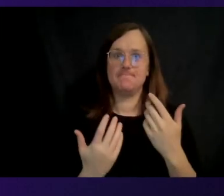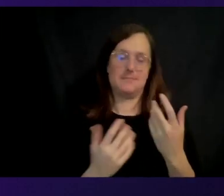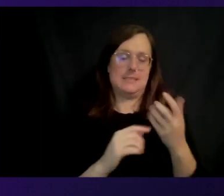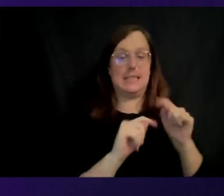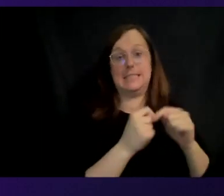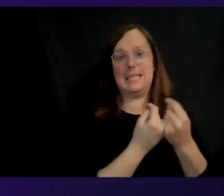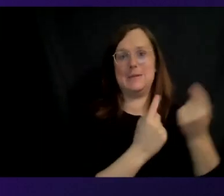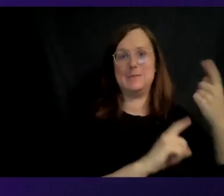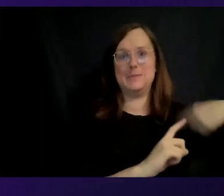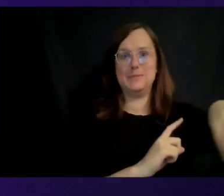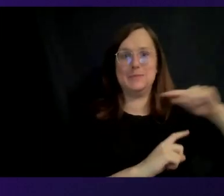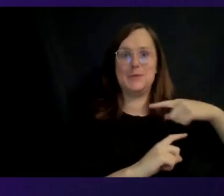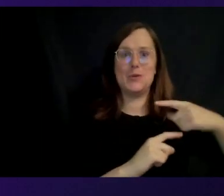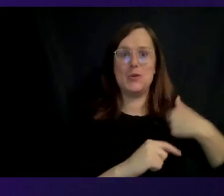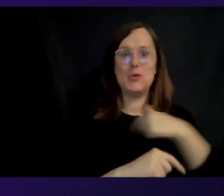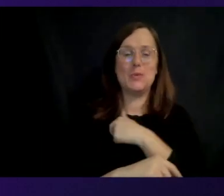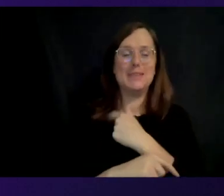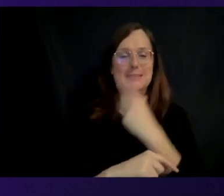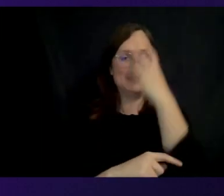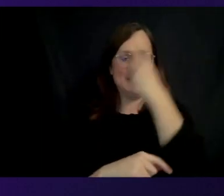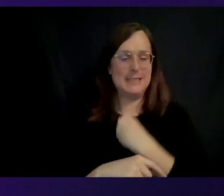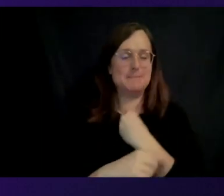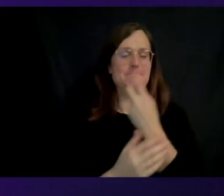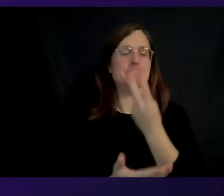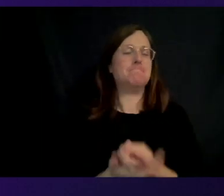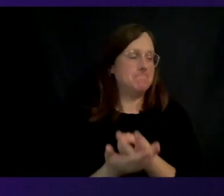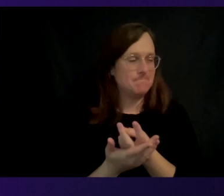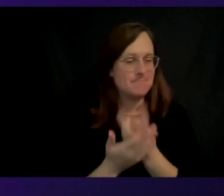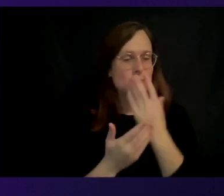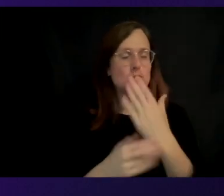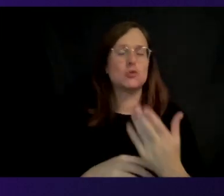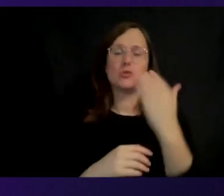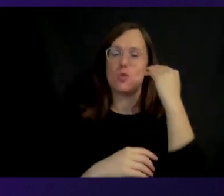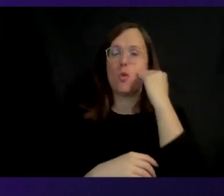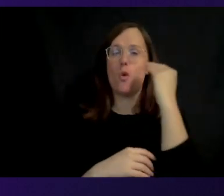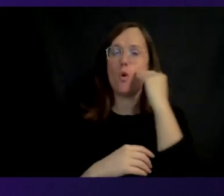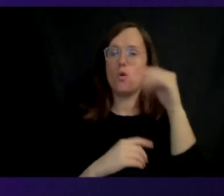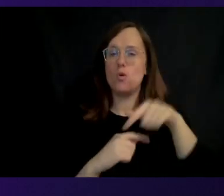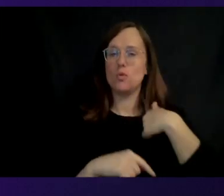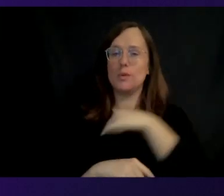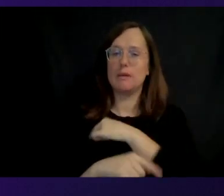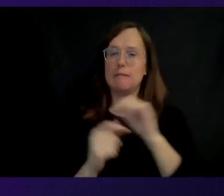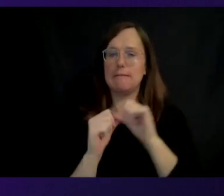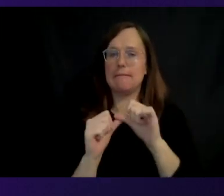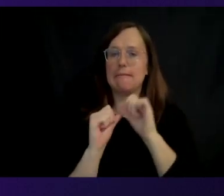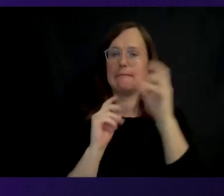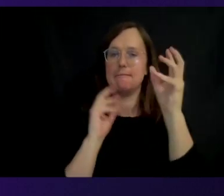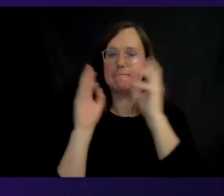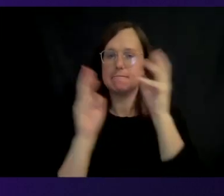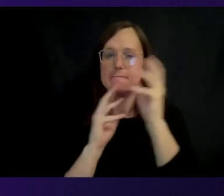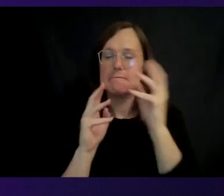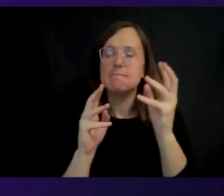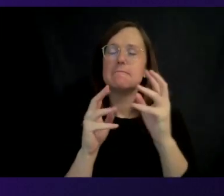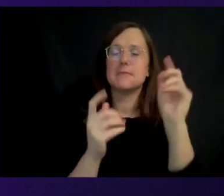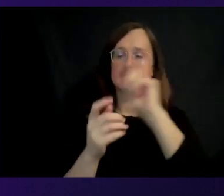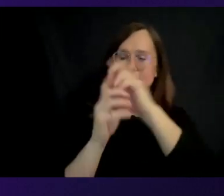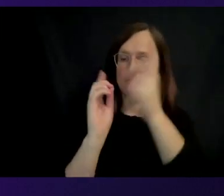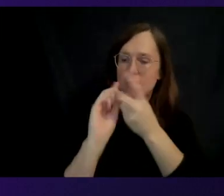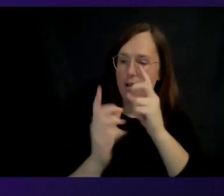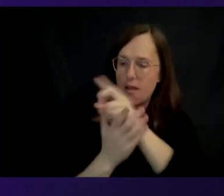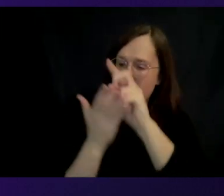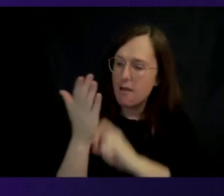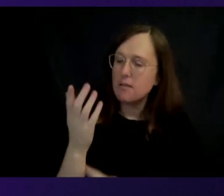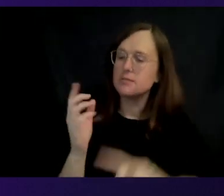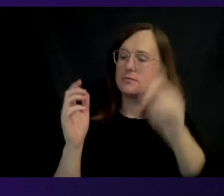sleep really well at night, knowing that how we keep innovating continuously and continuously design silicon to drive